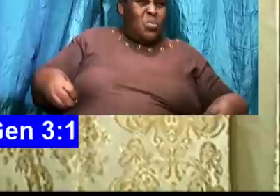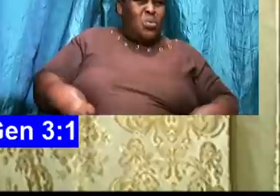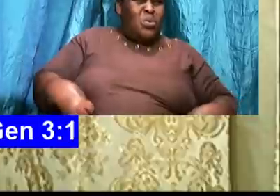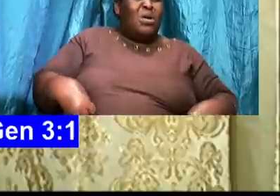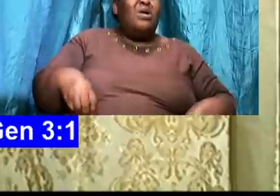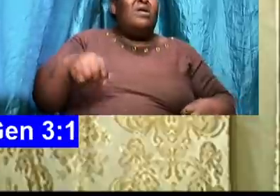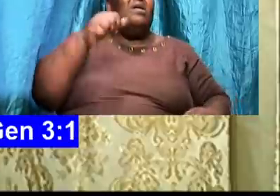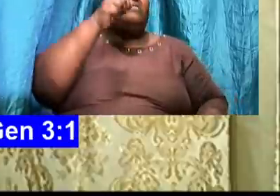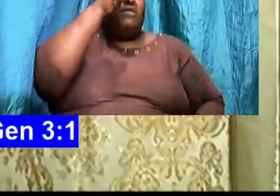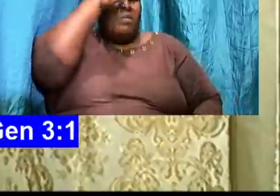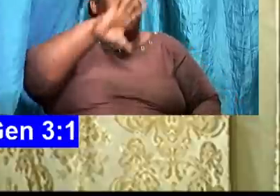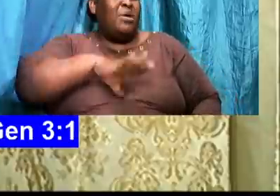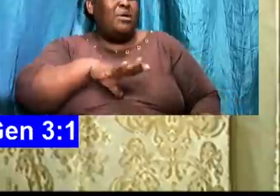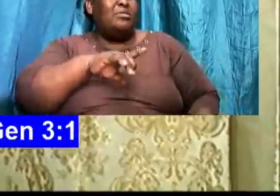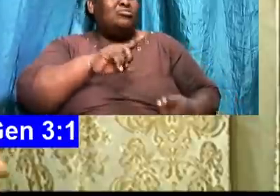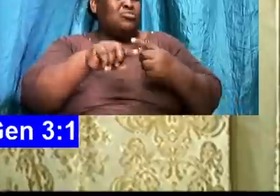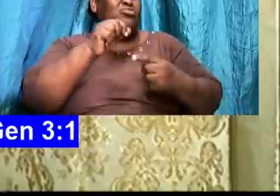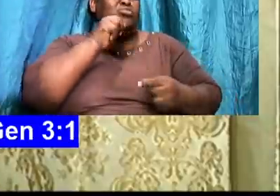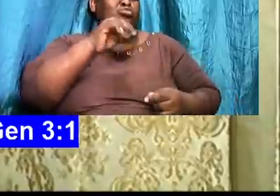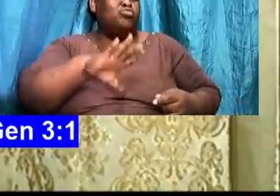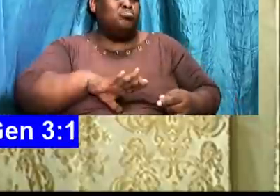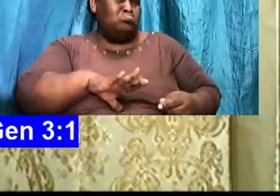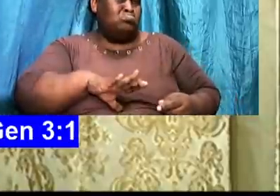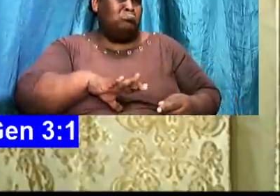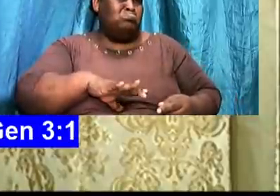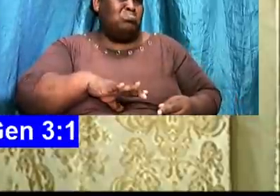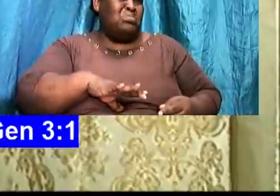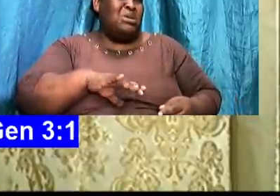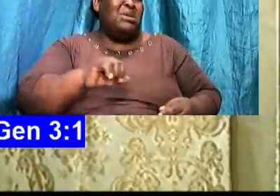female. Is he still a male.